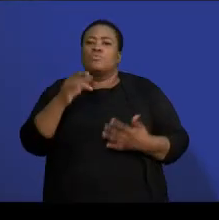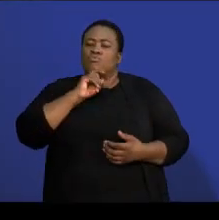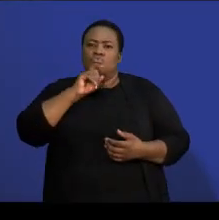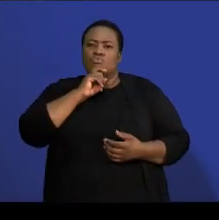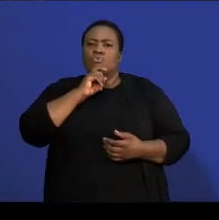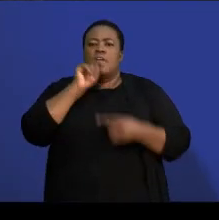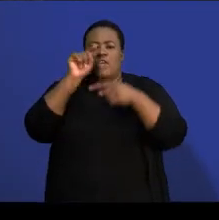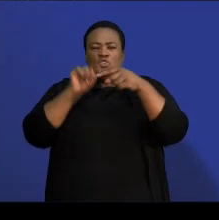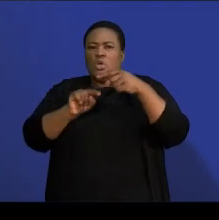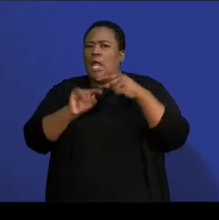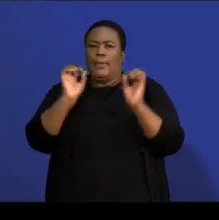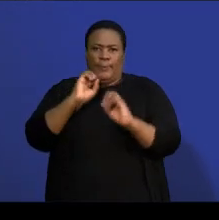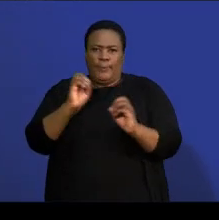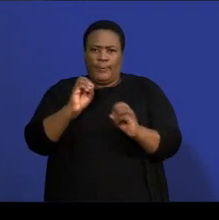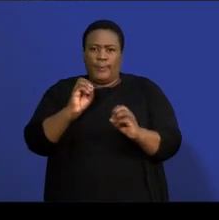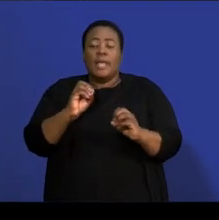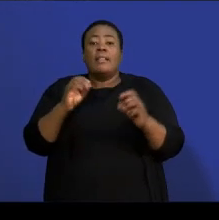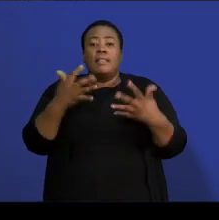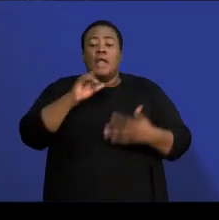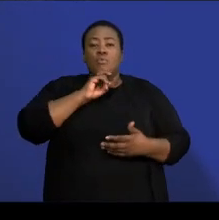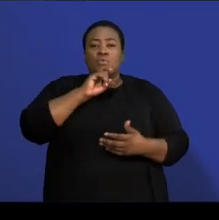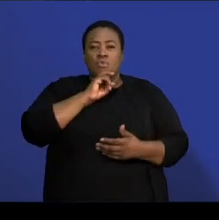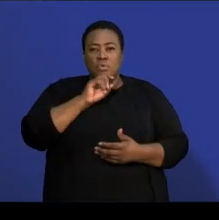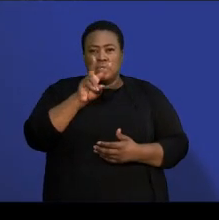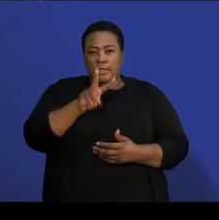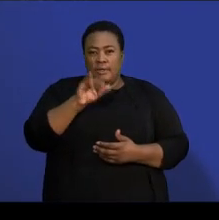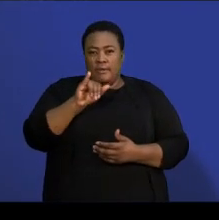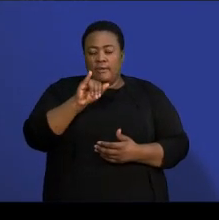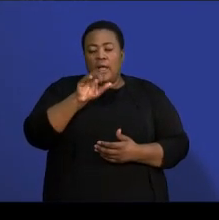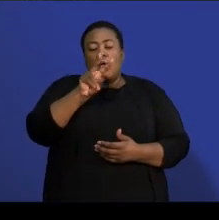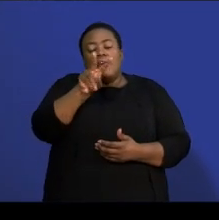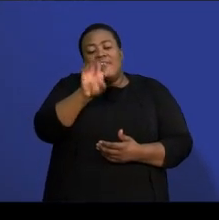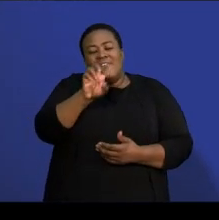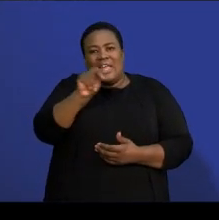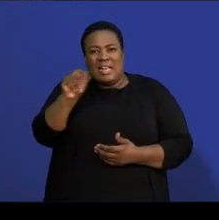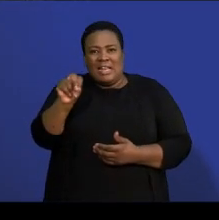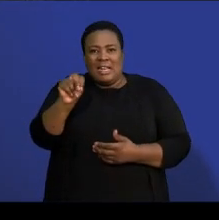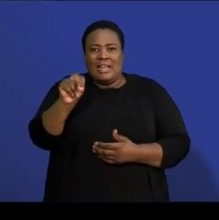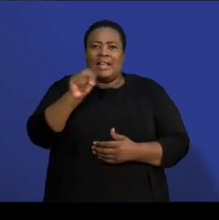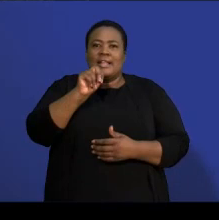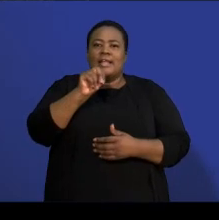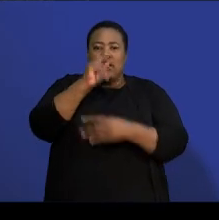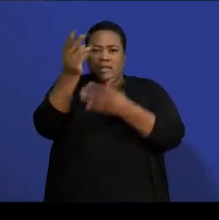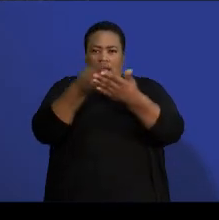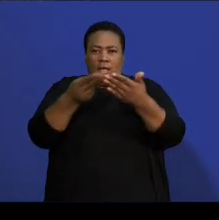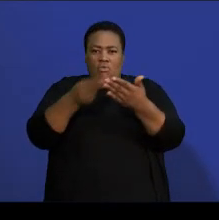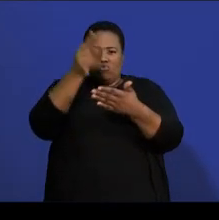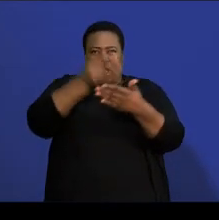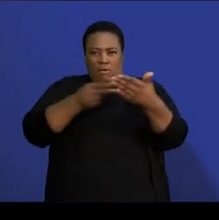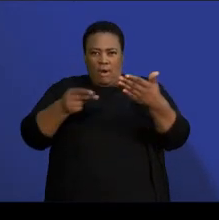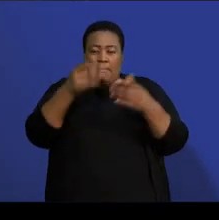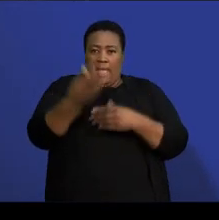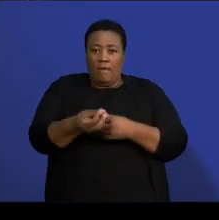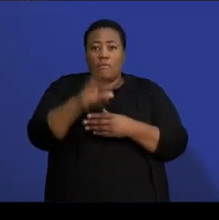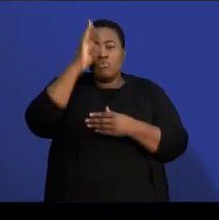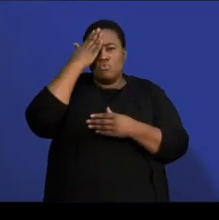Also, use event diagrams and the laws of probability to solve some problems. You know, we have different event